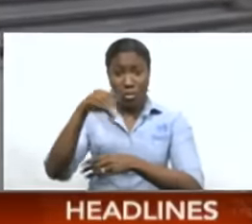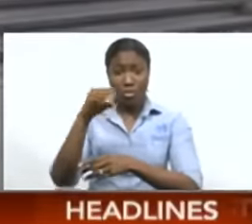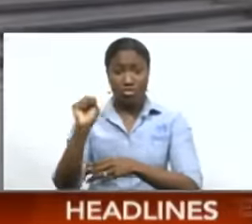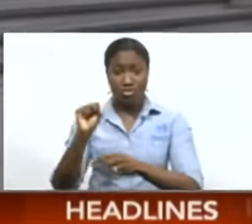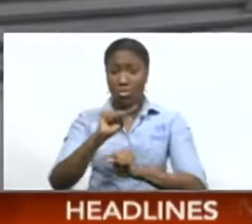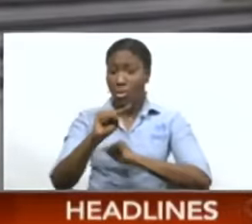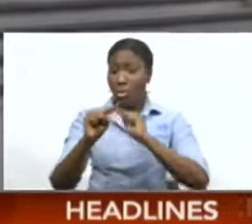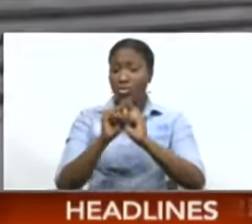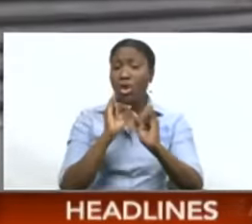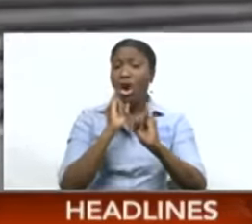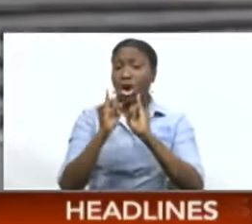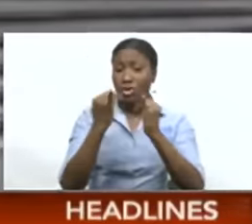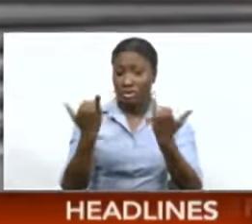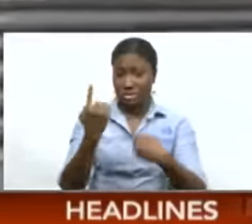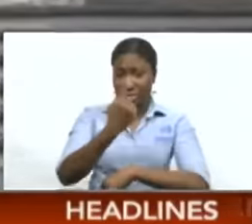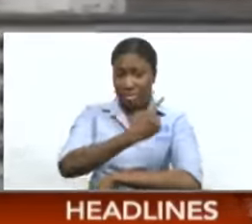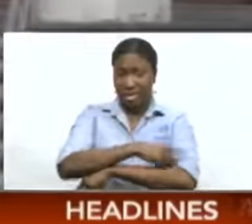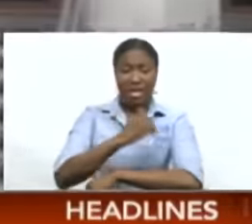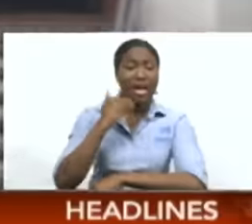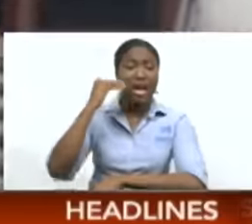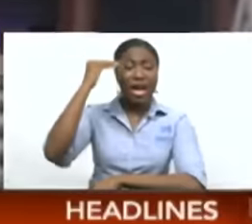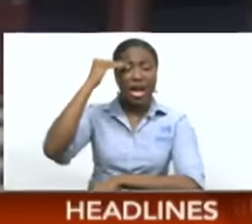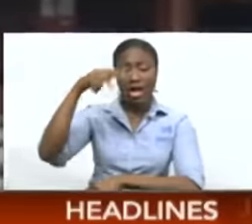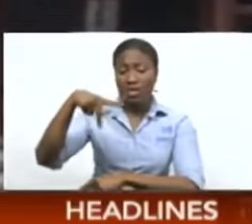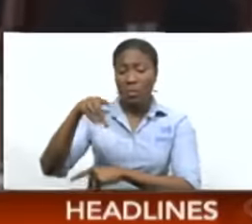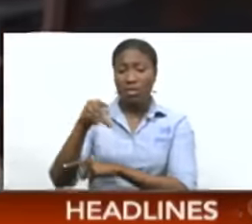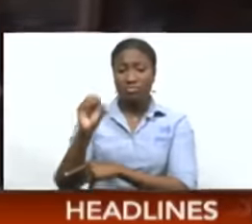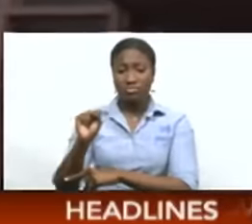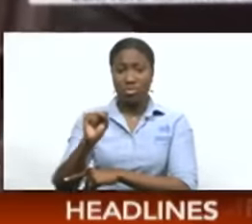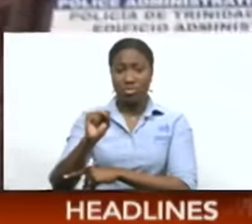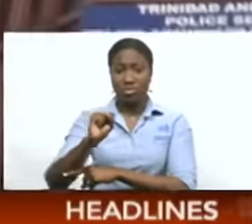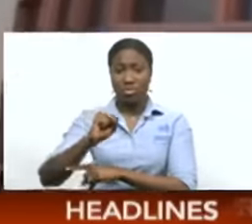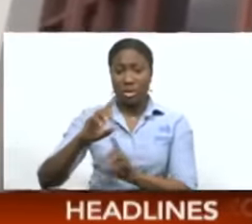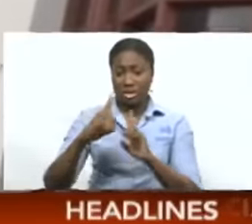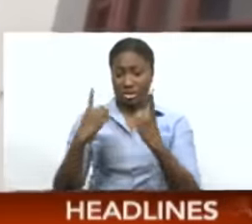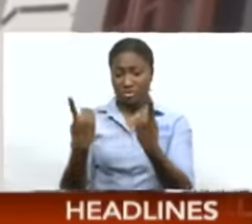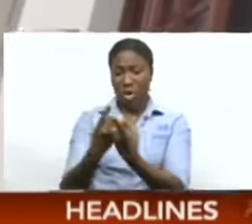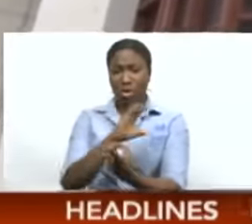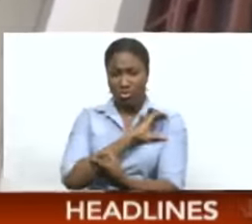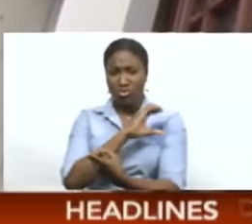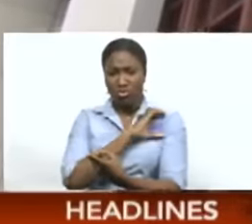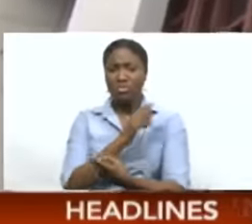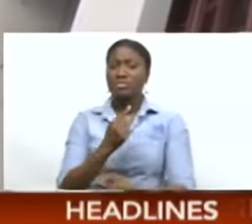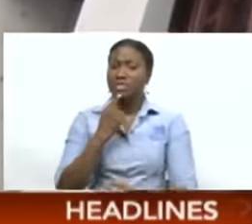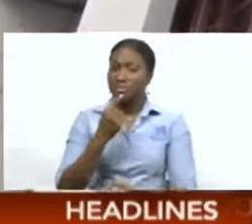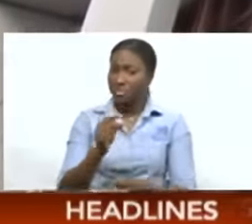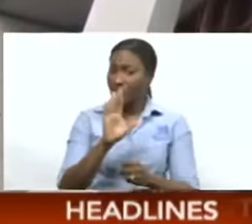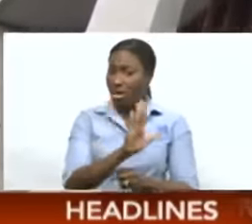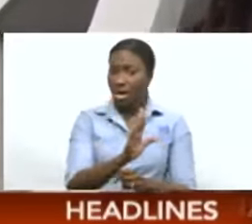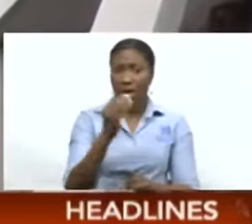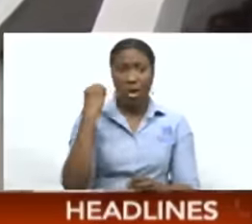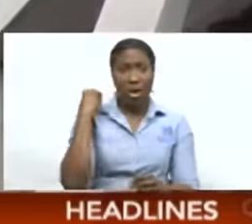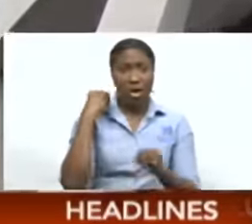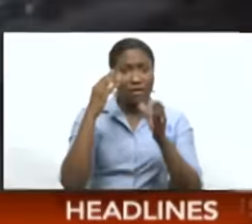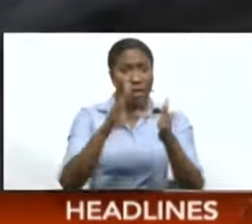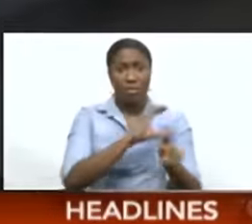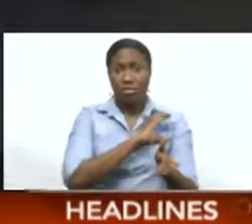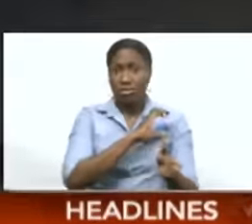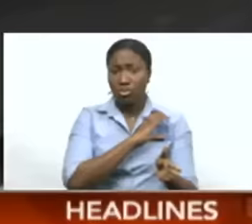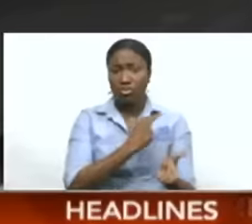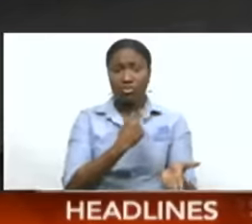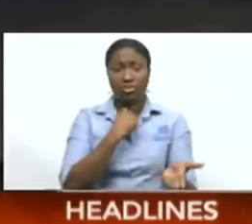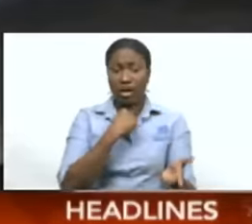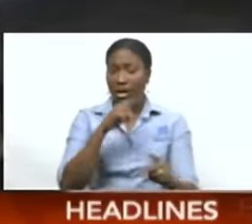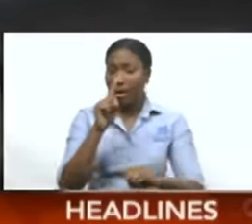CNC3 News today, head of the Port of Spain Division Senior Superintendent Ali Mohamed said even his officers had difficulty getting